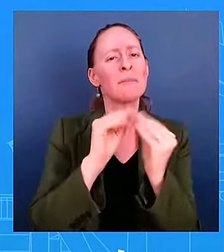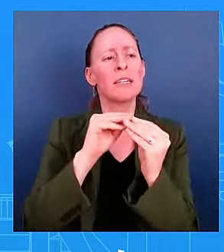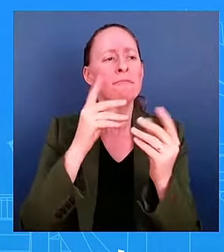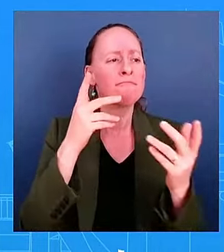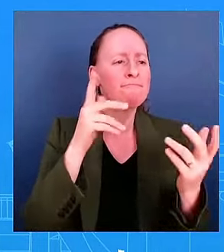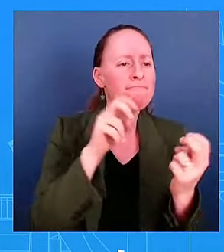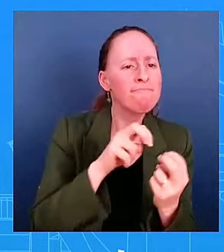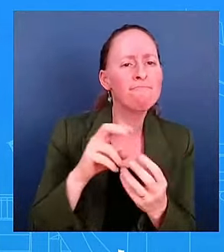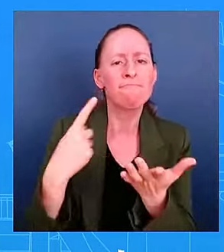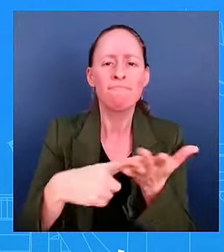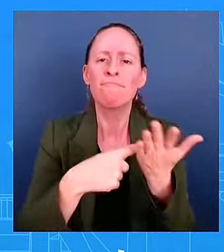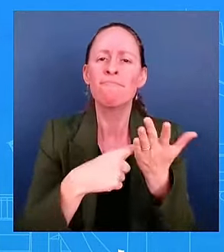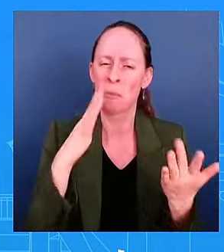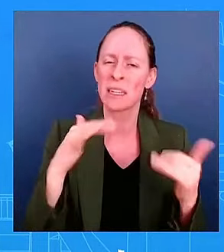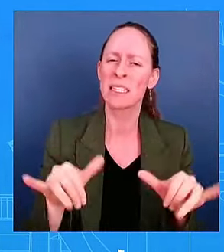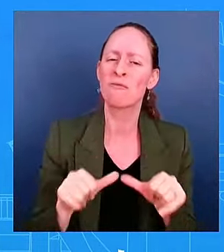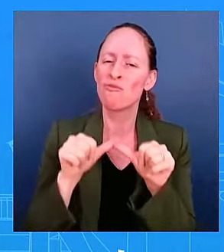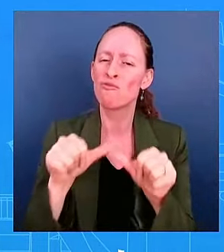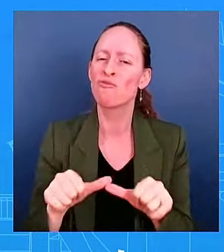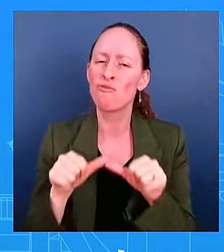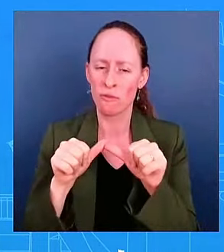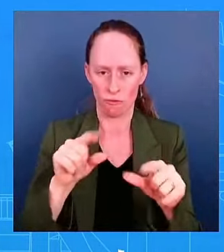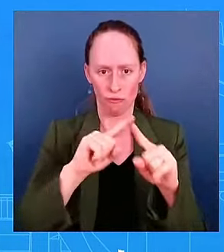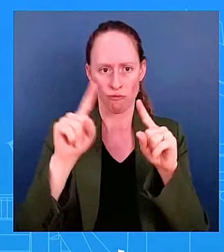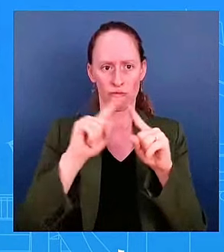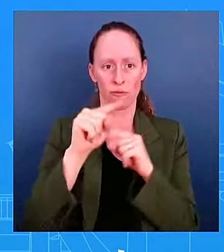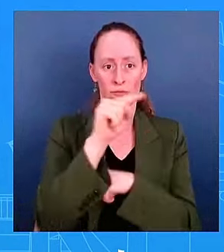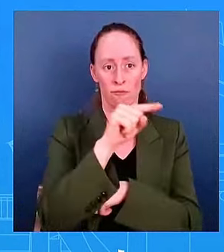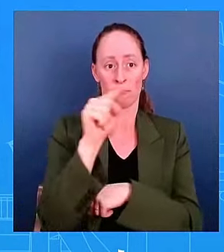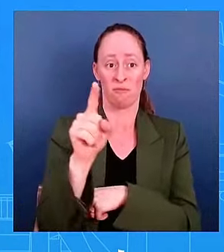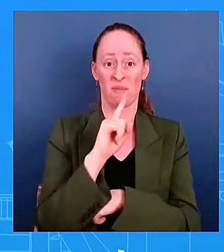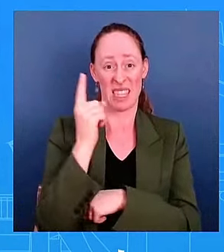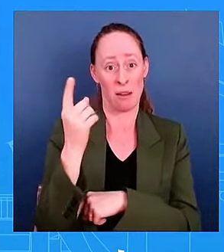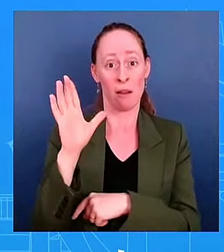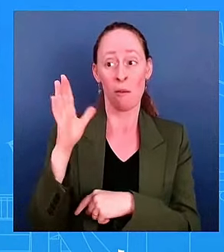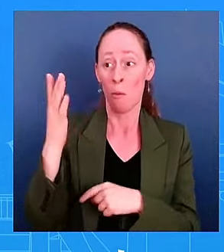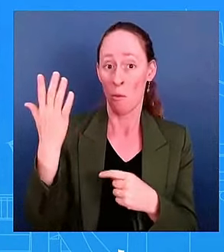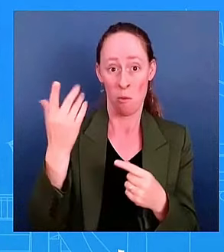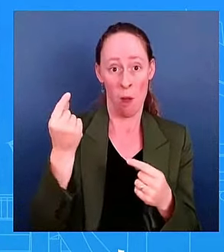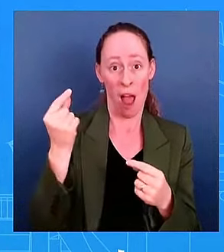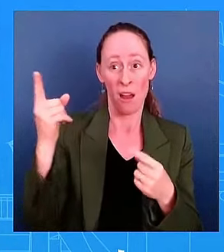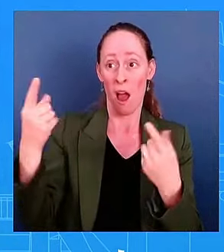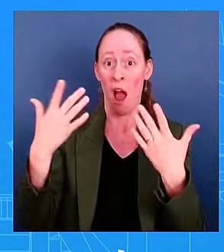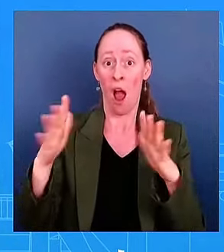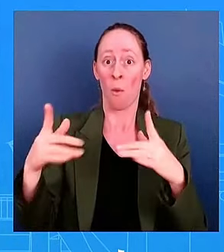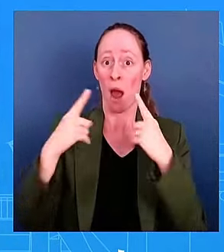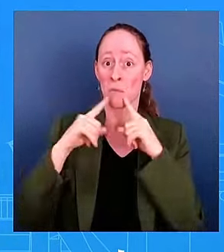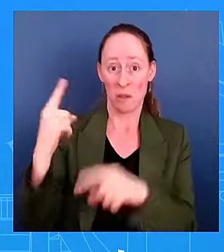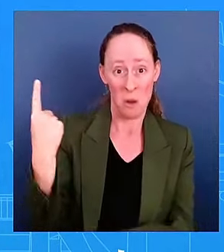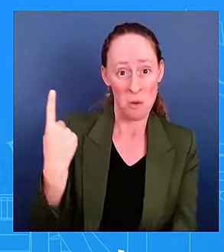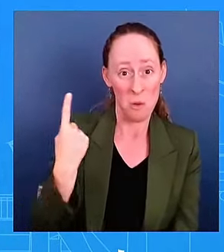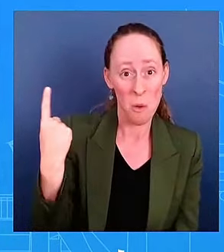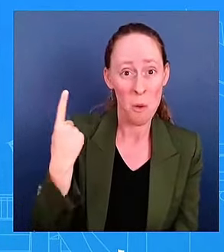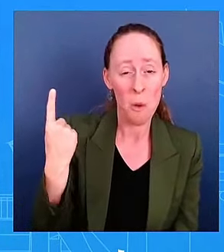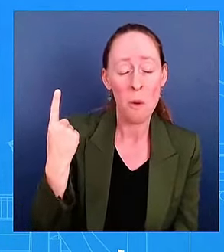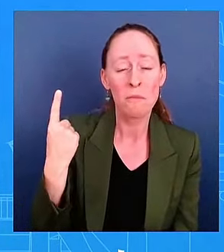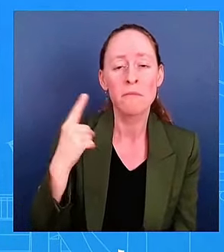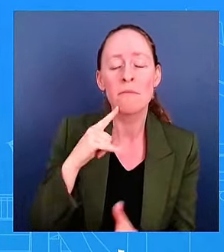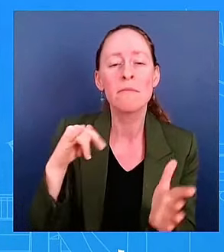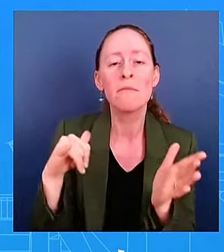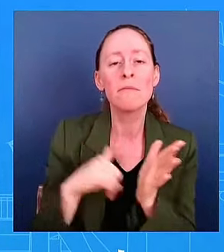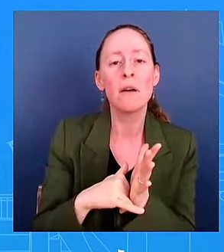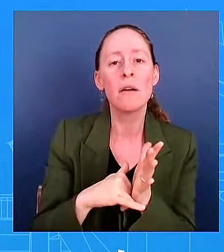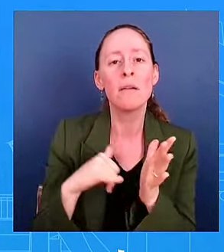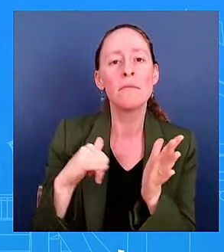could not have delivered on this record, on this record accomplishment that he's been able to get done without them.